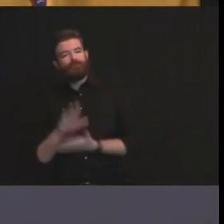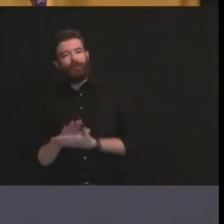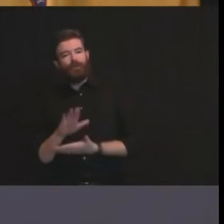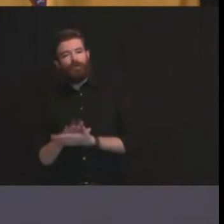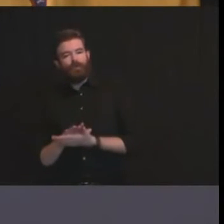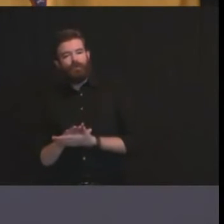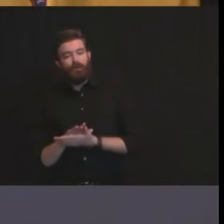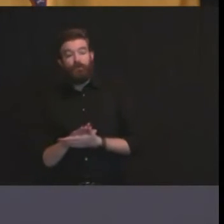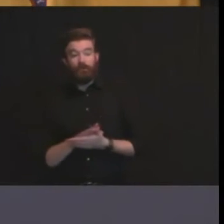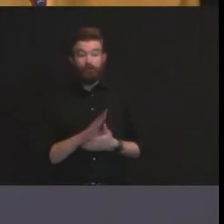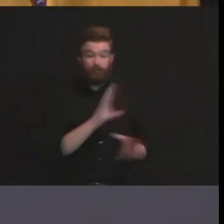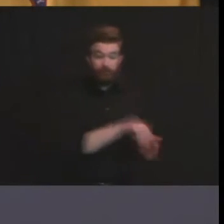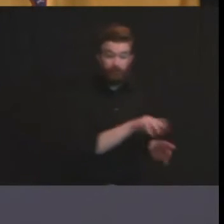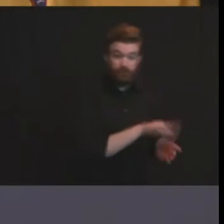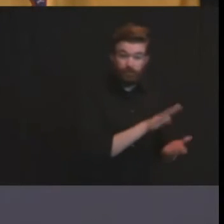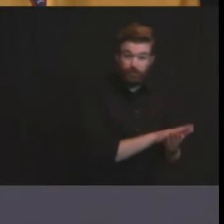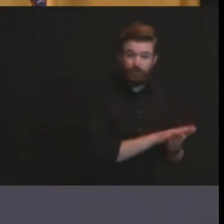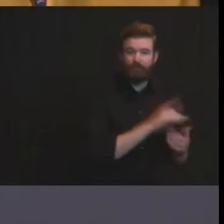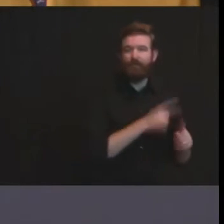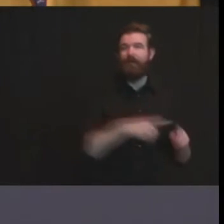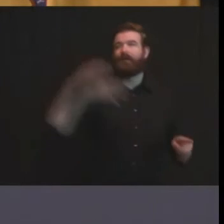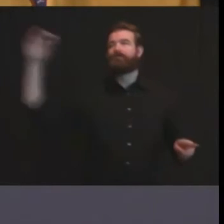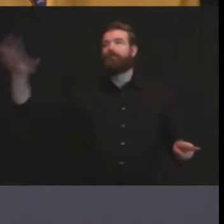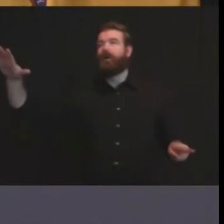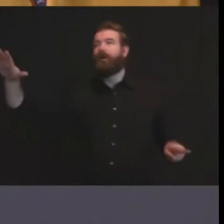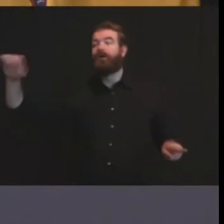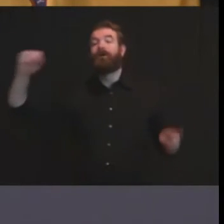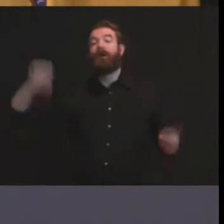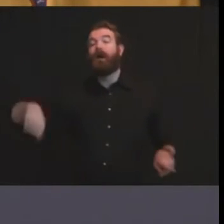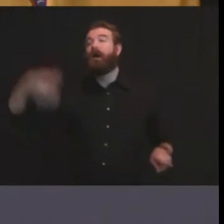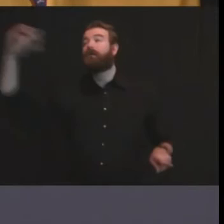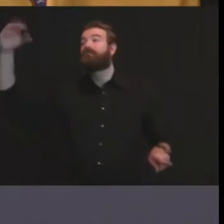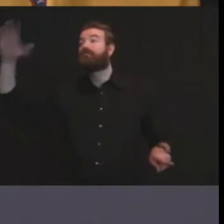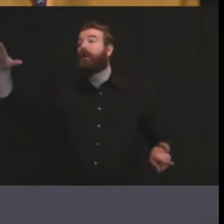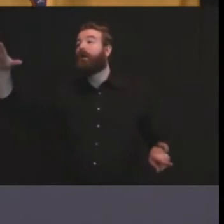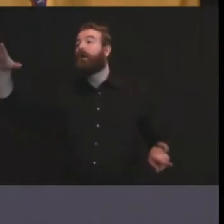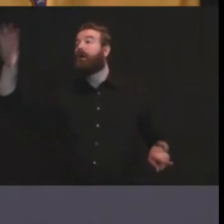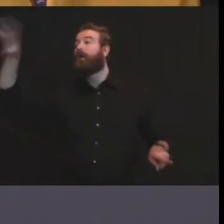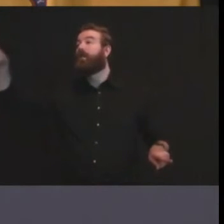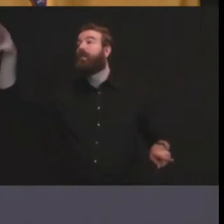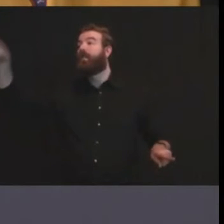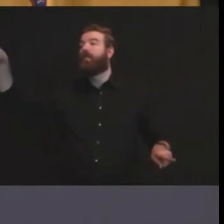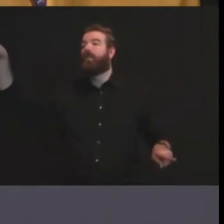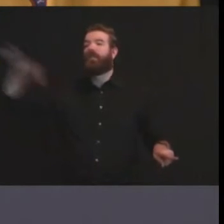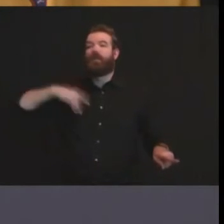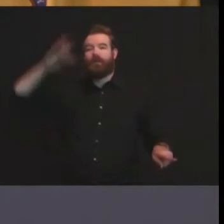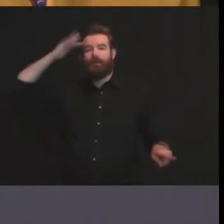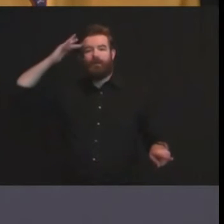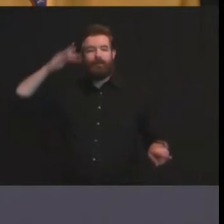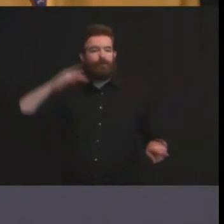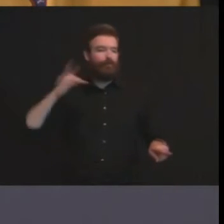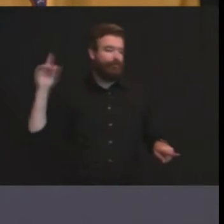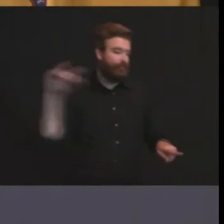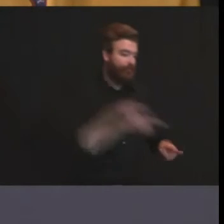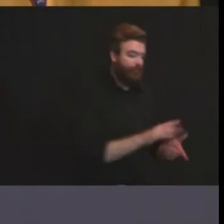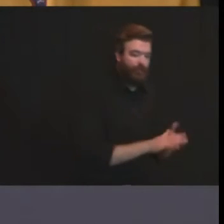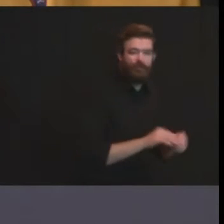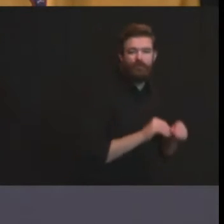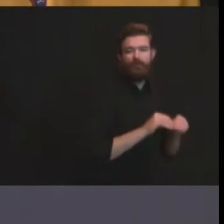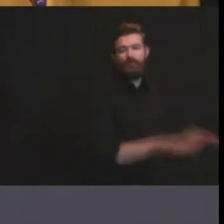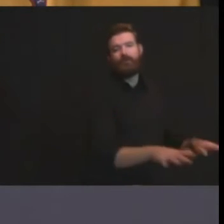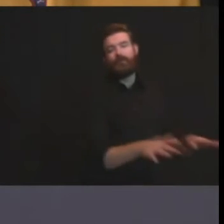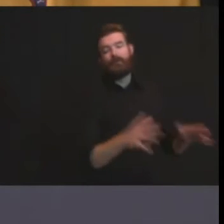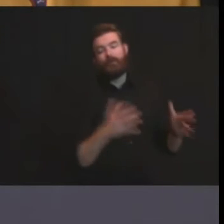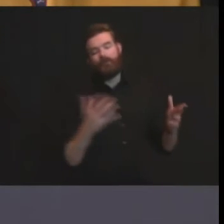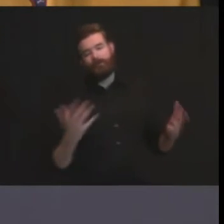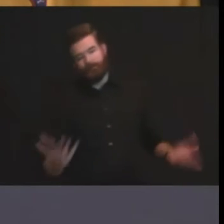that like a hawk but other than a hospital or a health care setting uh when you look at the ppe barriers